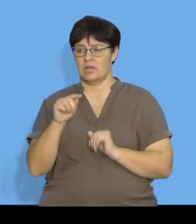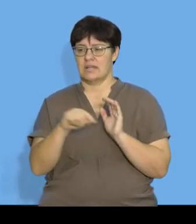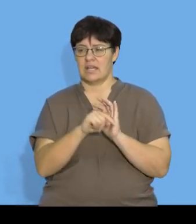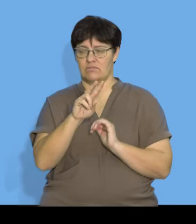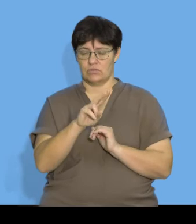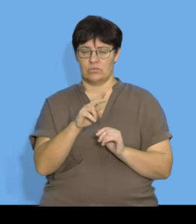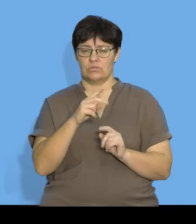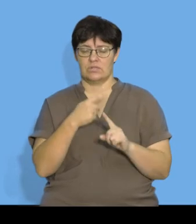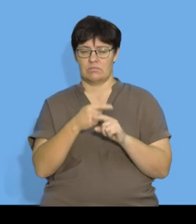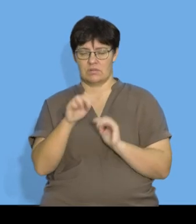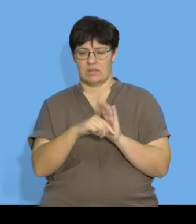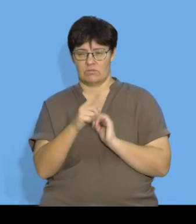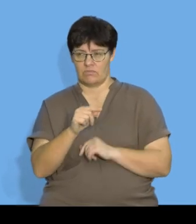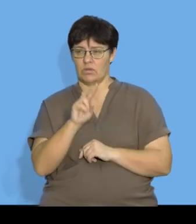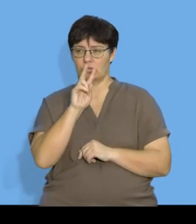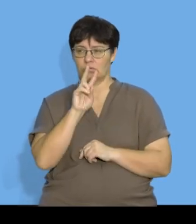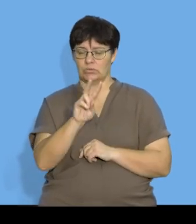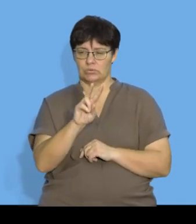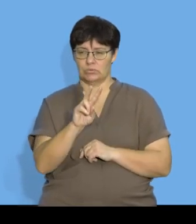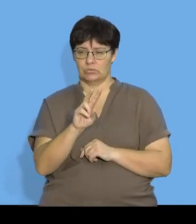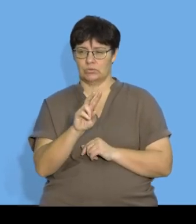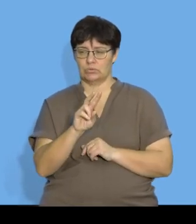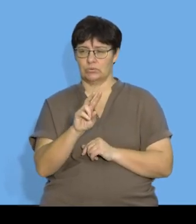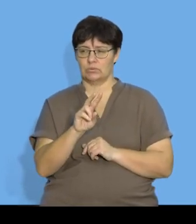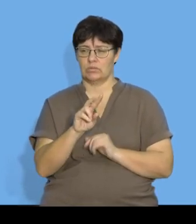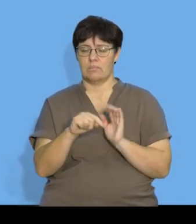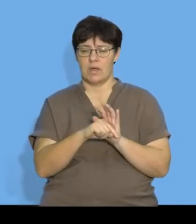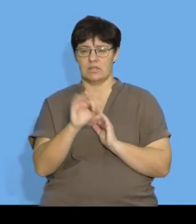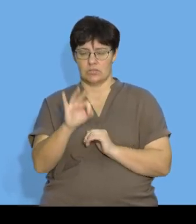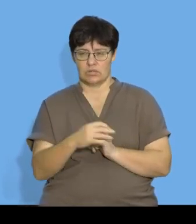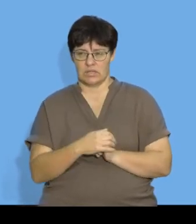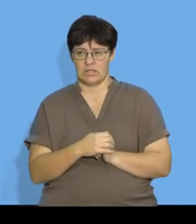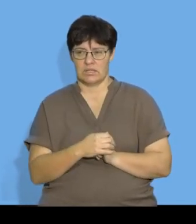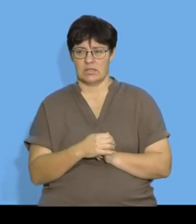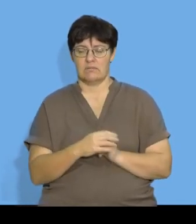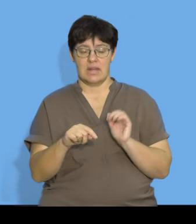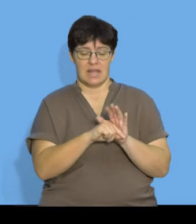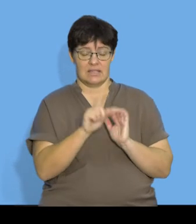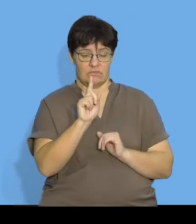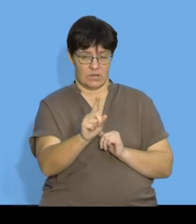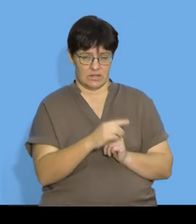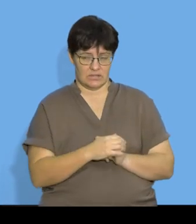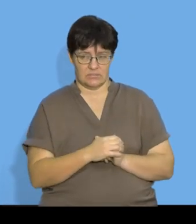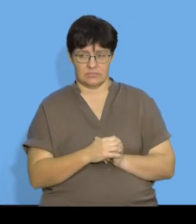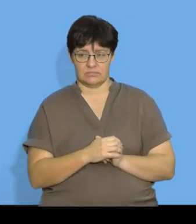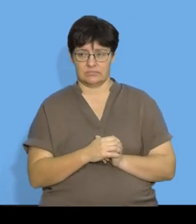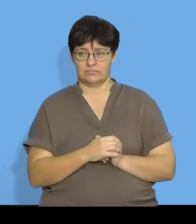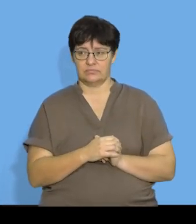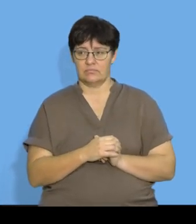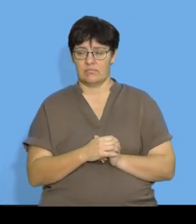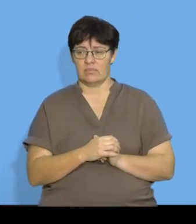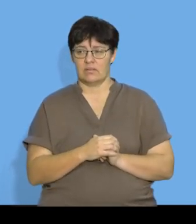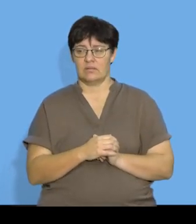negative 1 will give me positive 2 minus 3 will give me negative 1 then 3